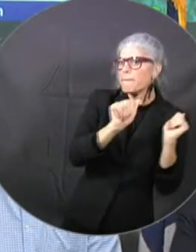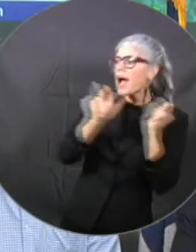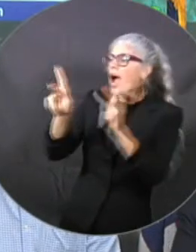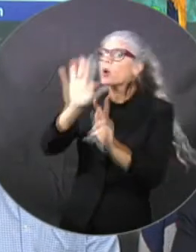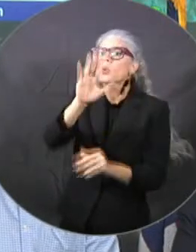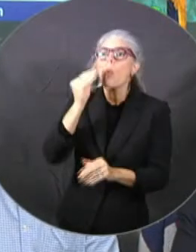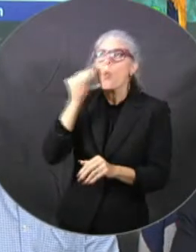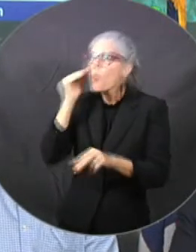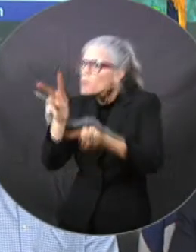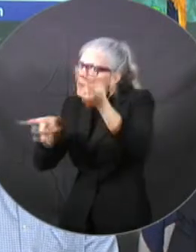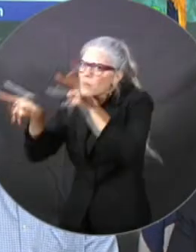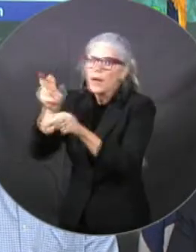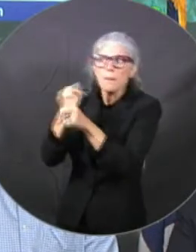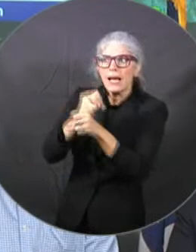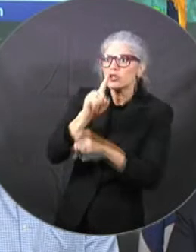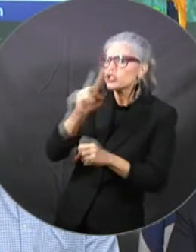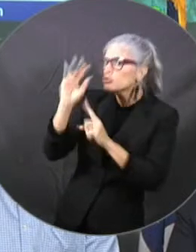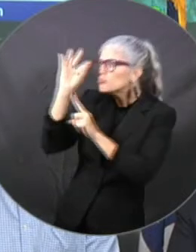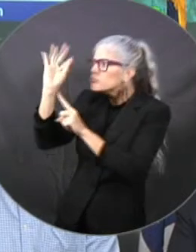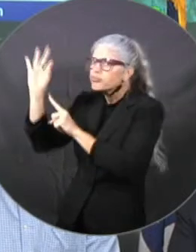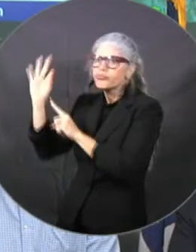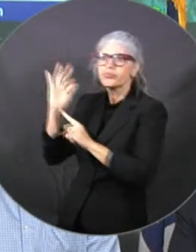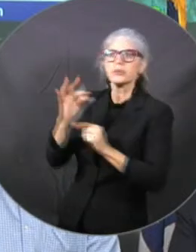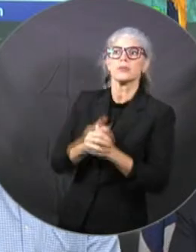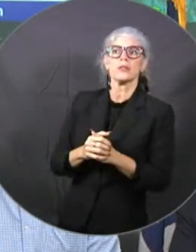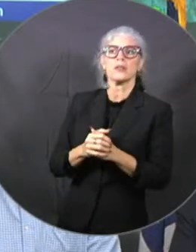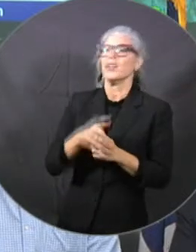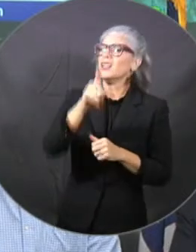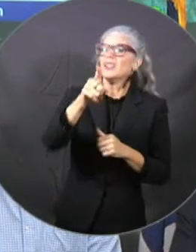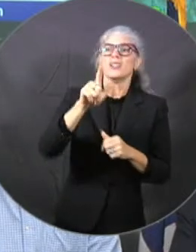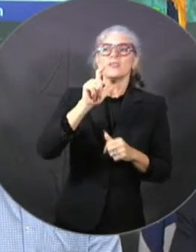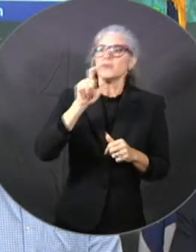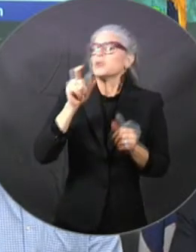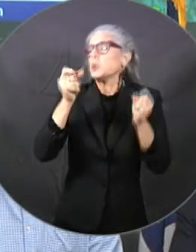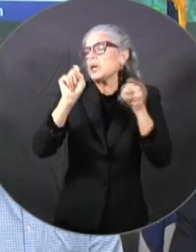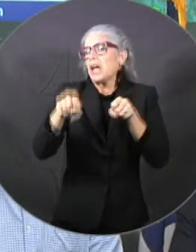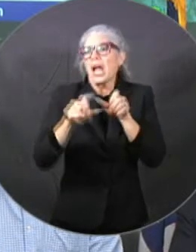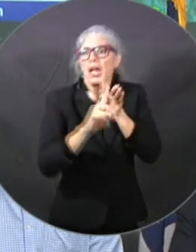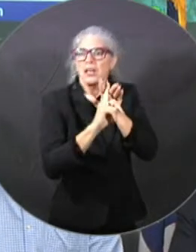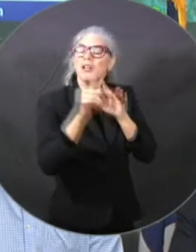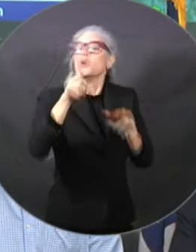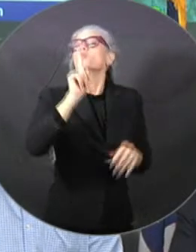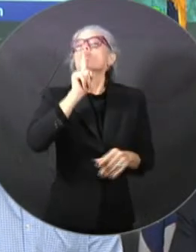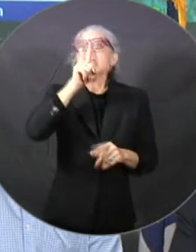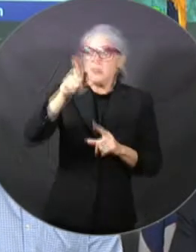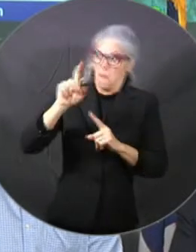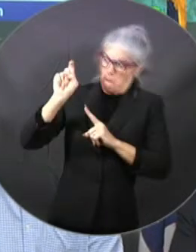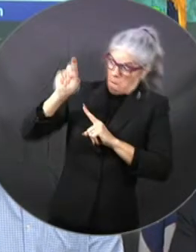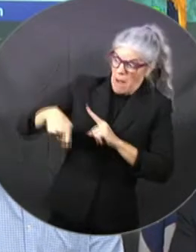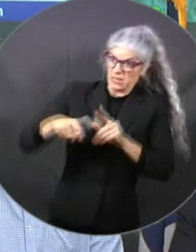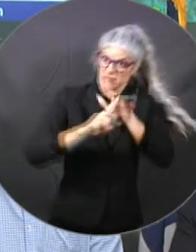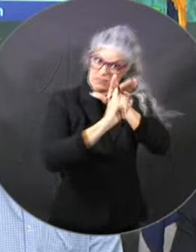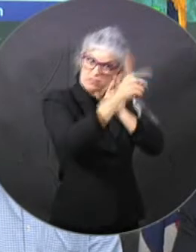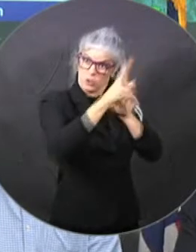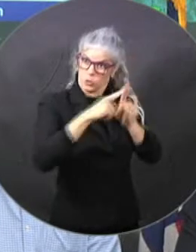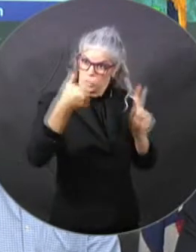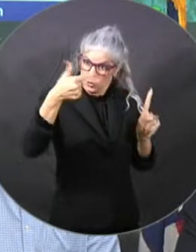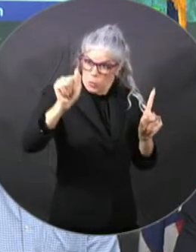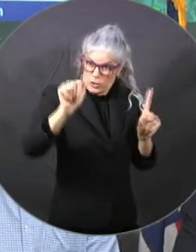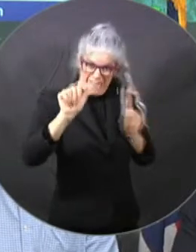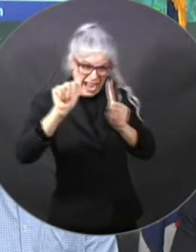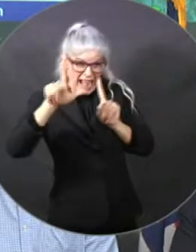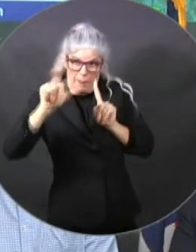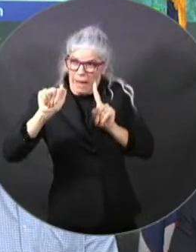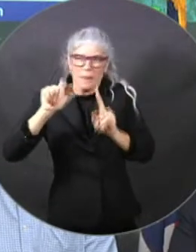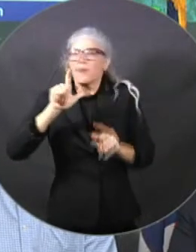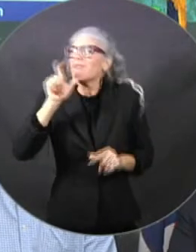flee to Alabama, Georgia. You don't need to drive hundreds and hundreds of miles. Now fuel, we have 35 bobtails